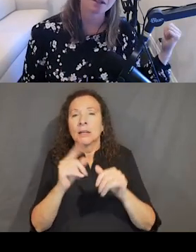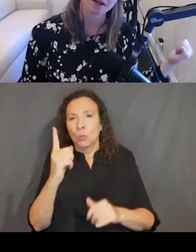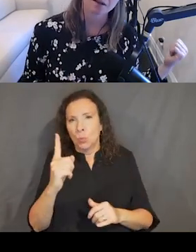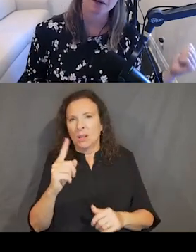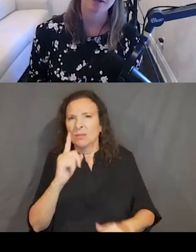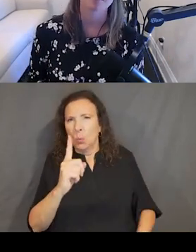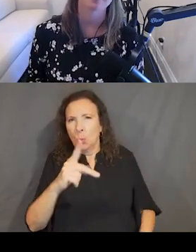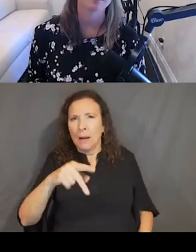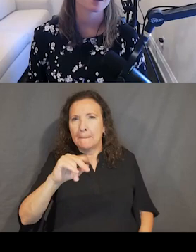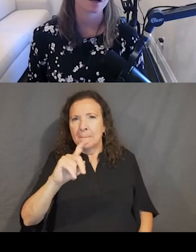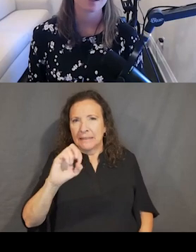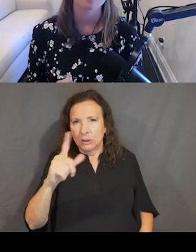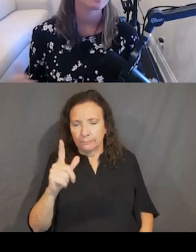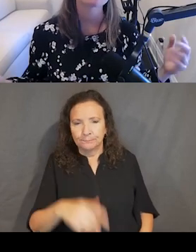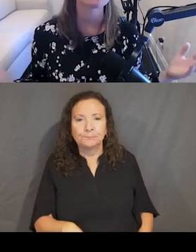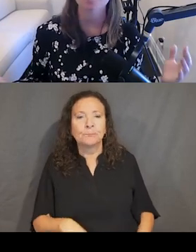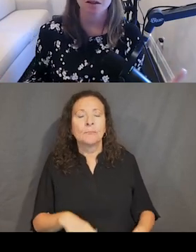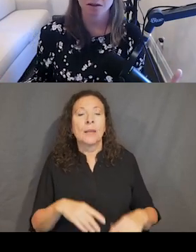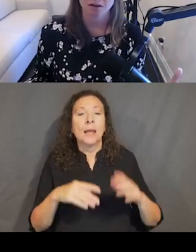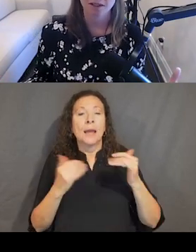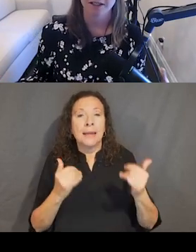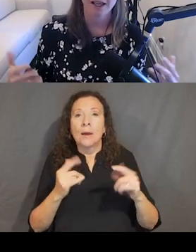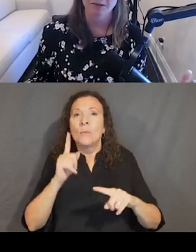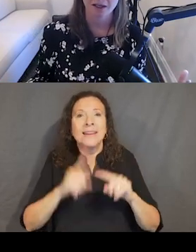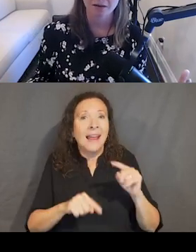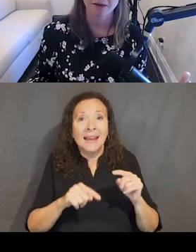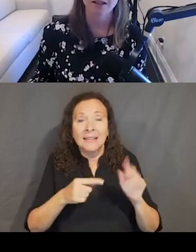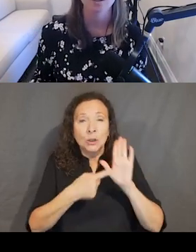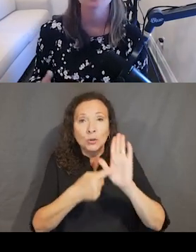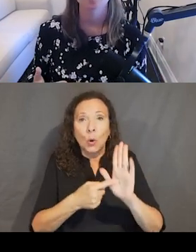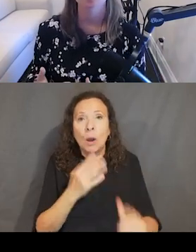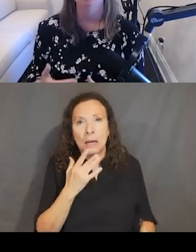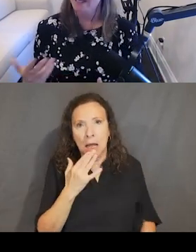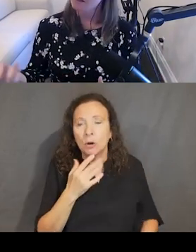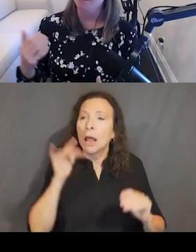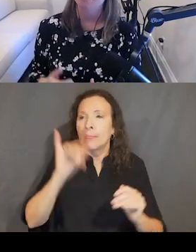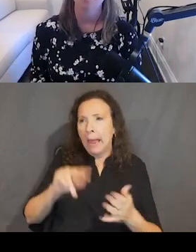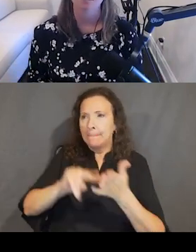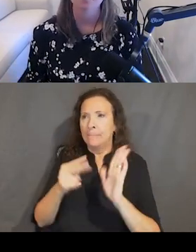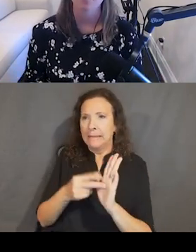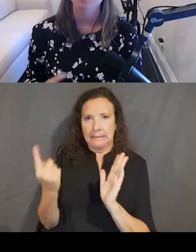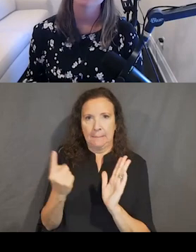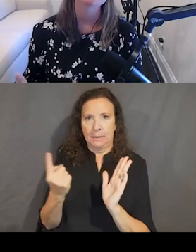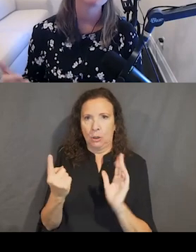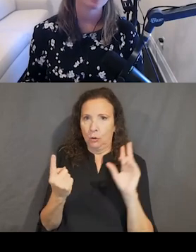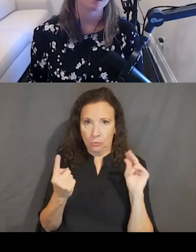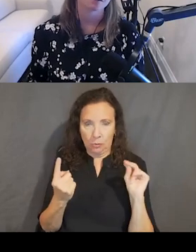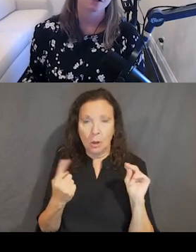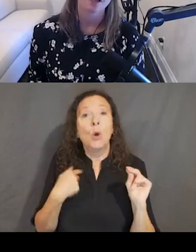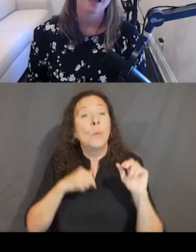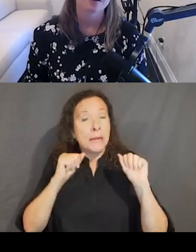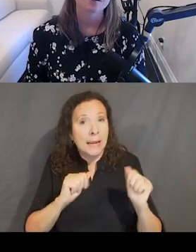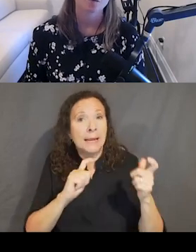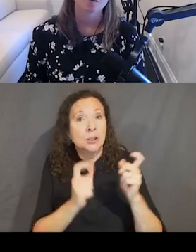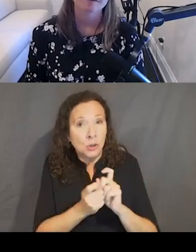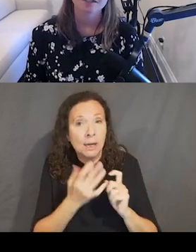that Denis was talking about in the previous talk, we can't just use color alone to indicate meaning, right? So we can change the color, but we need something else.